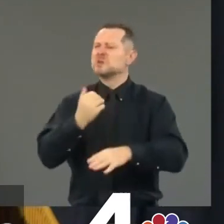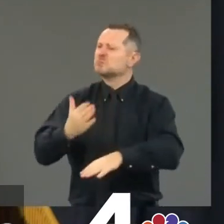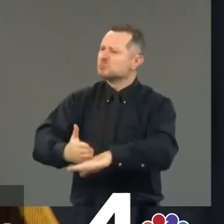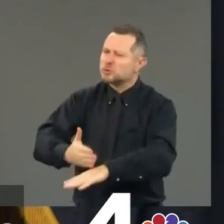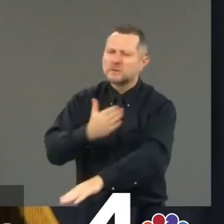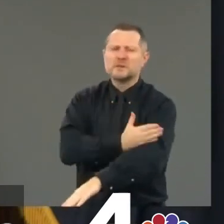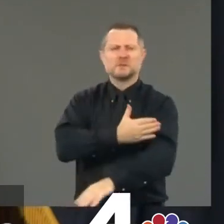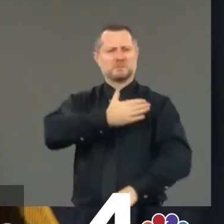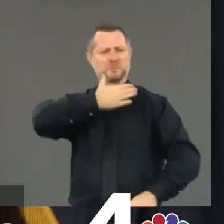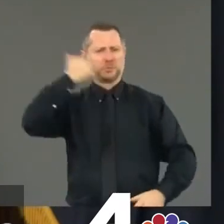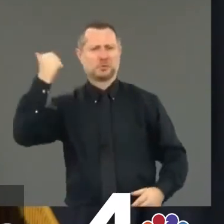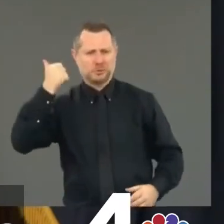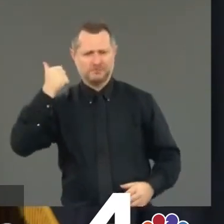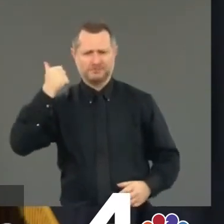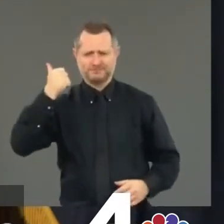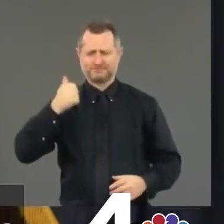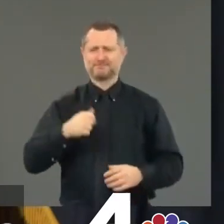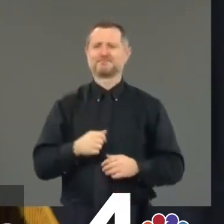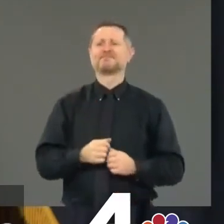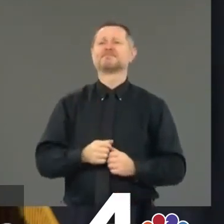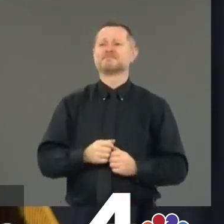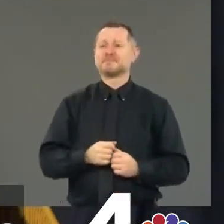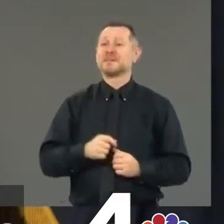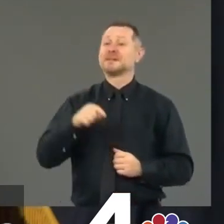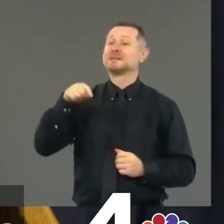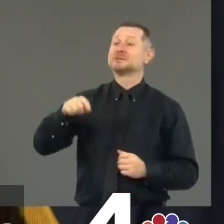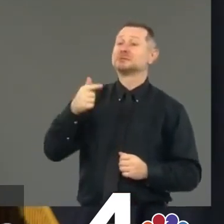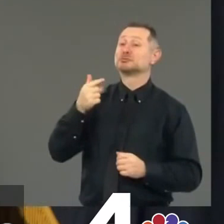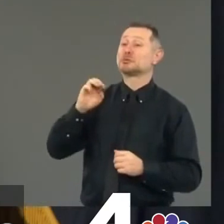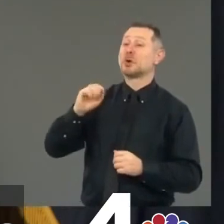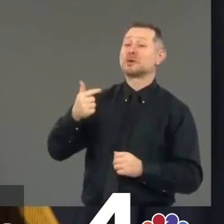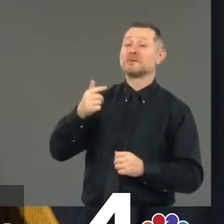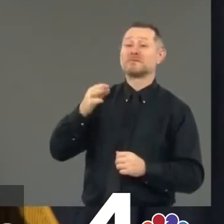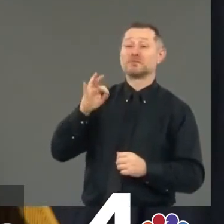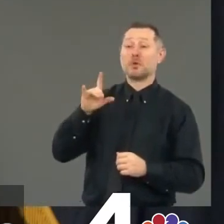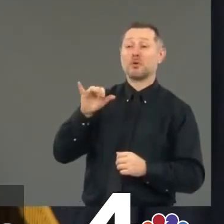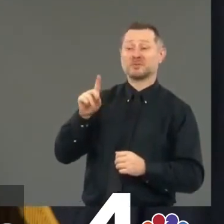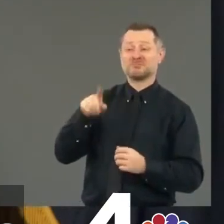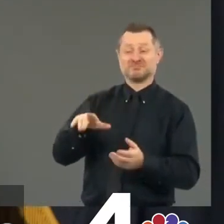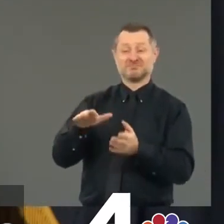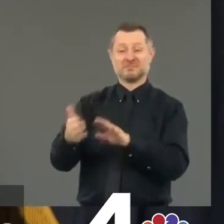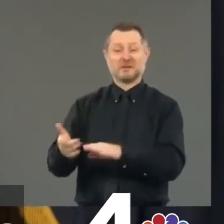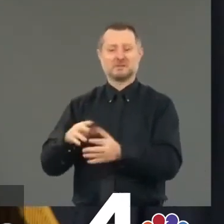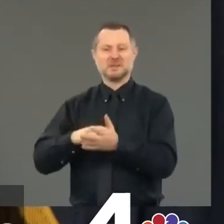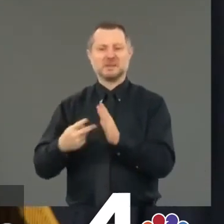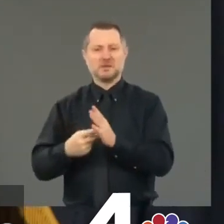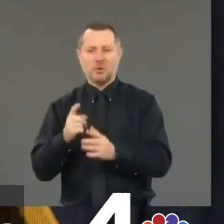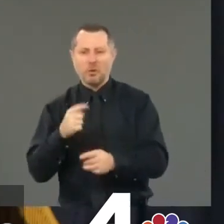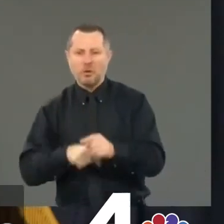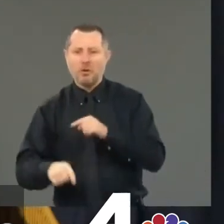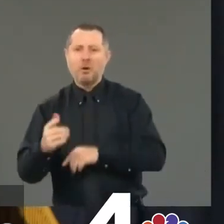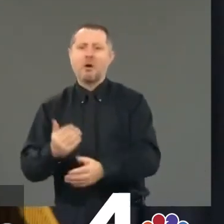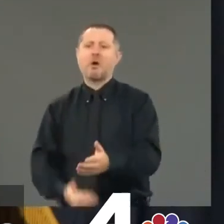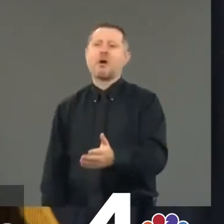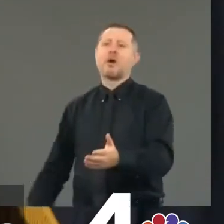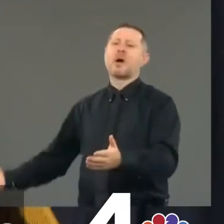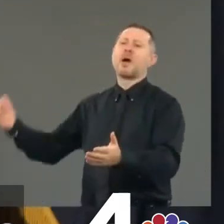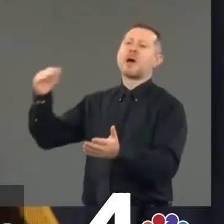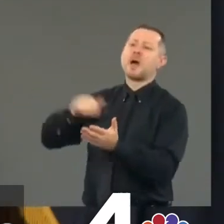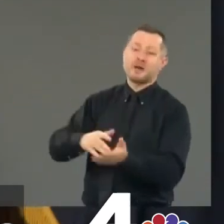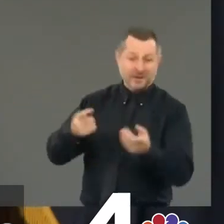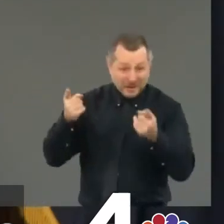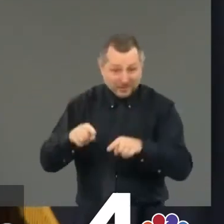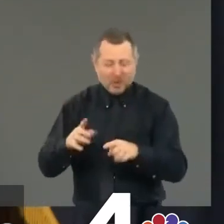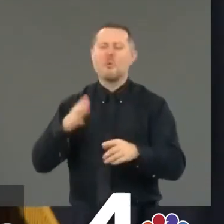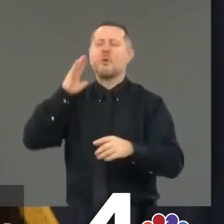books. That's how George Floyd's death does not become just another name in a long list of people who should have